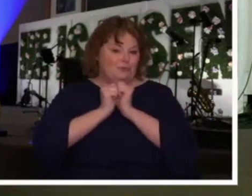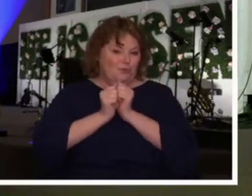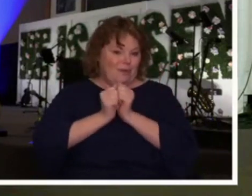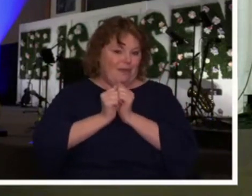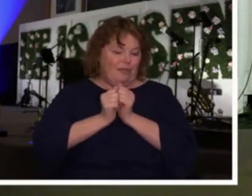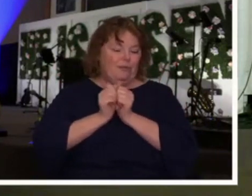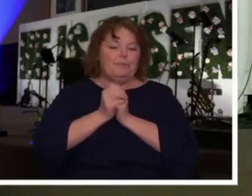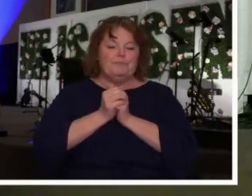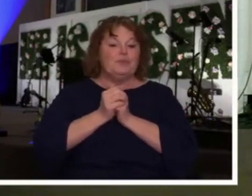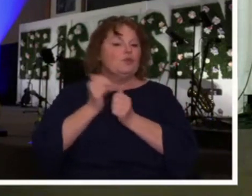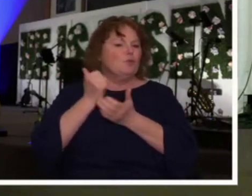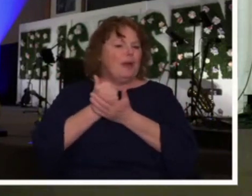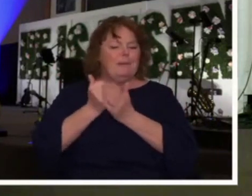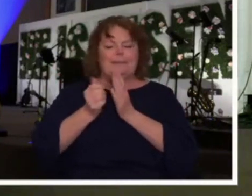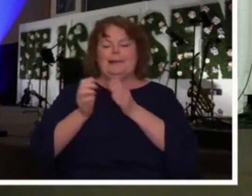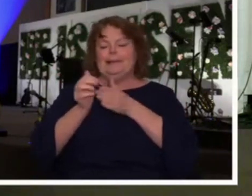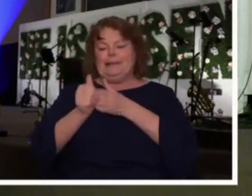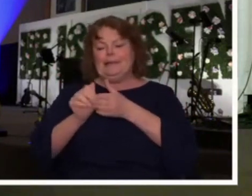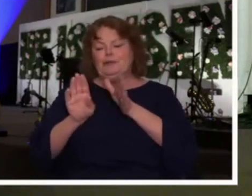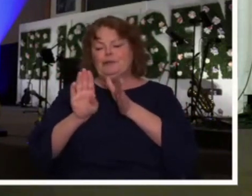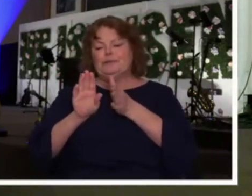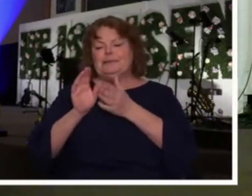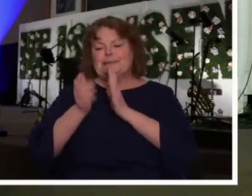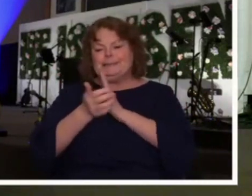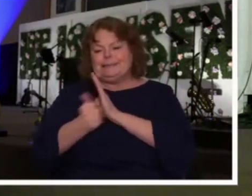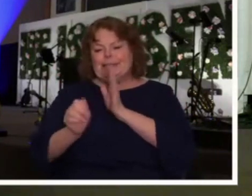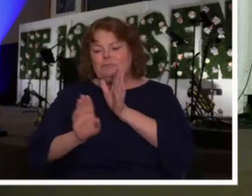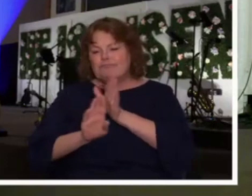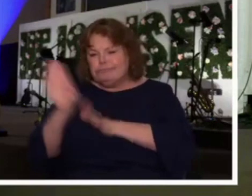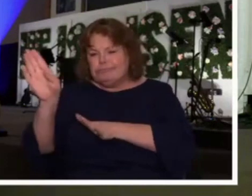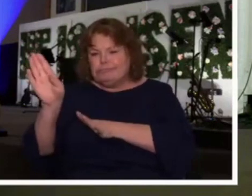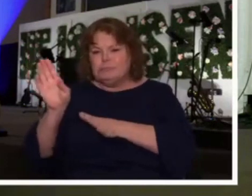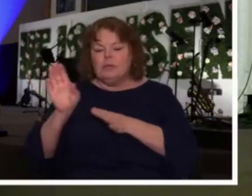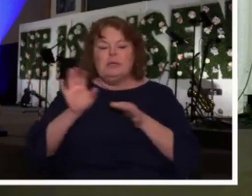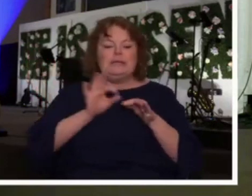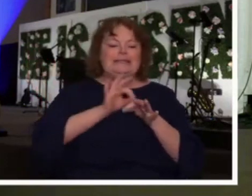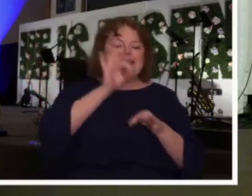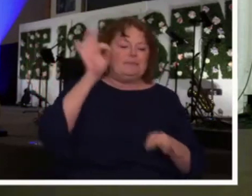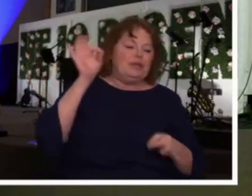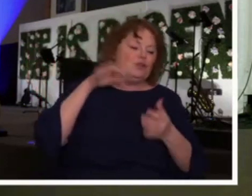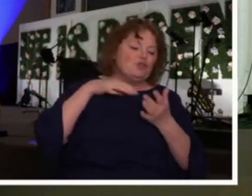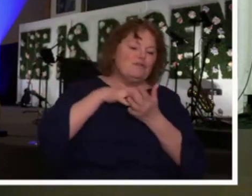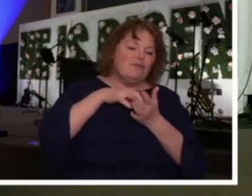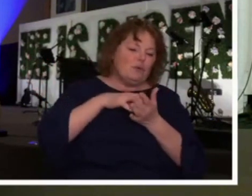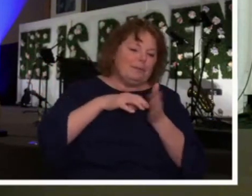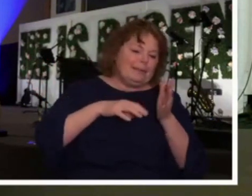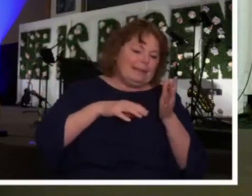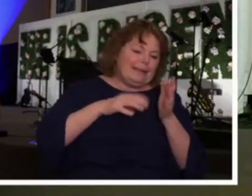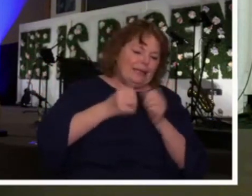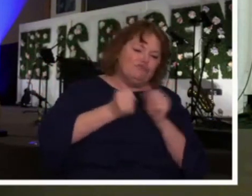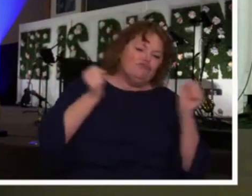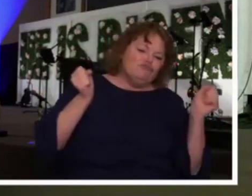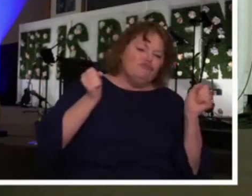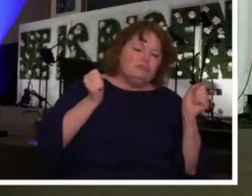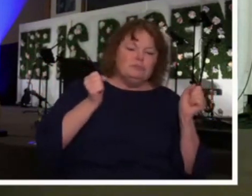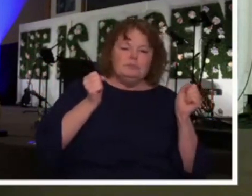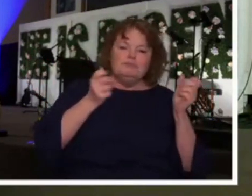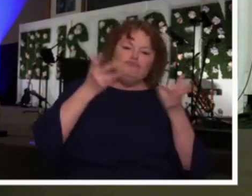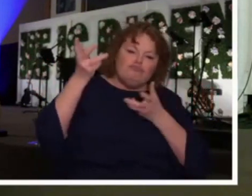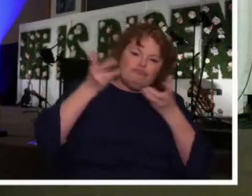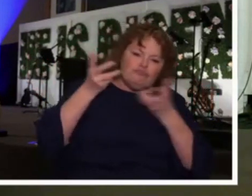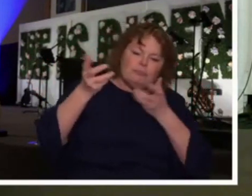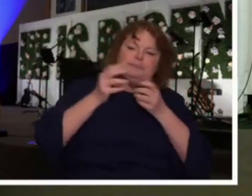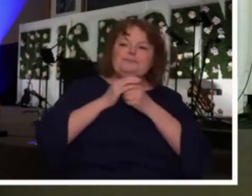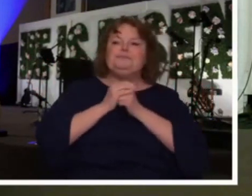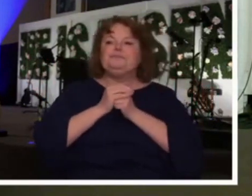develop our leadership skills and to develop our spiritual vulnerability with each other as we want to grow in those